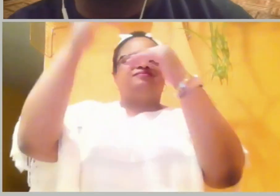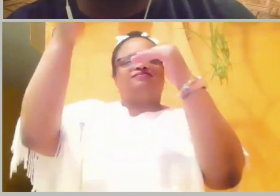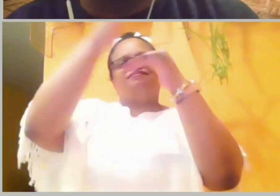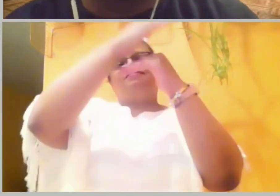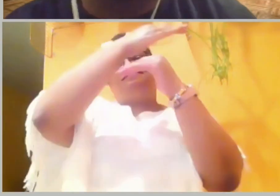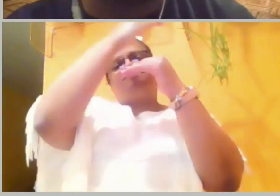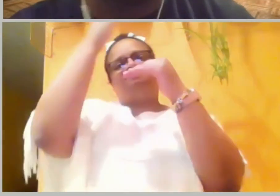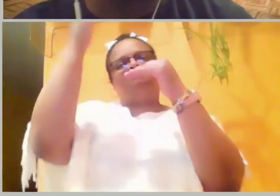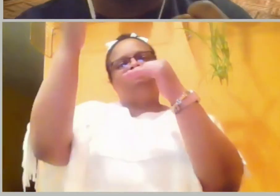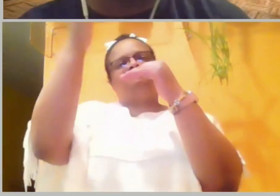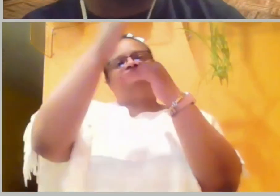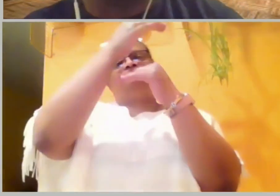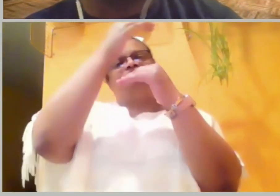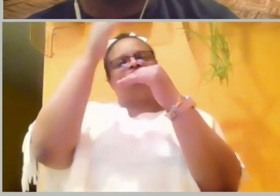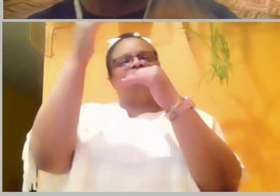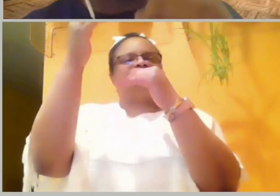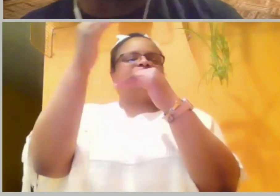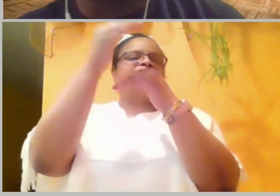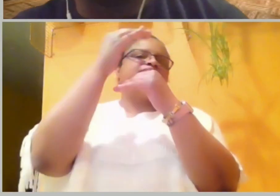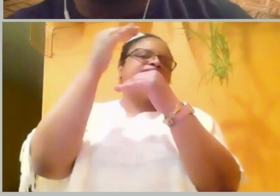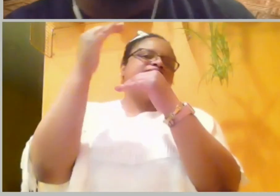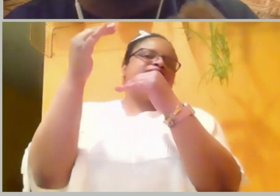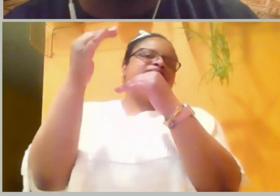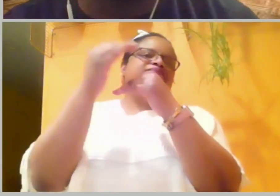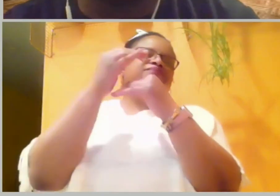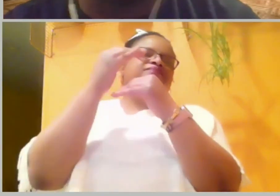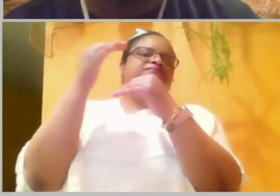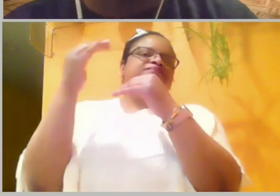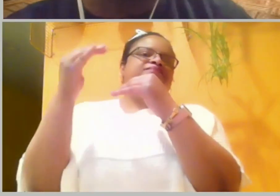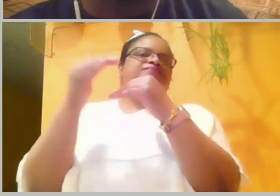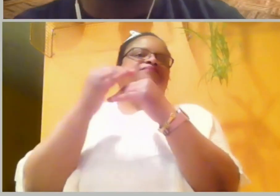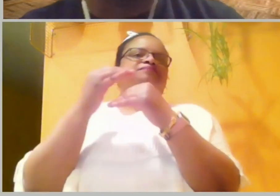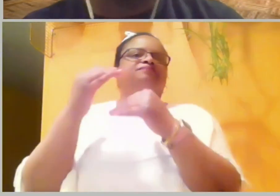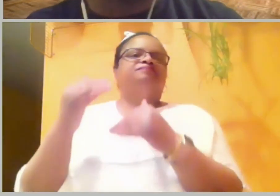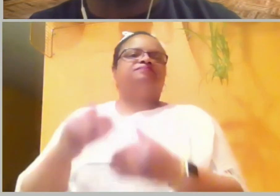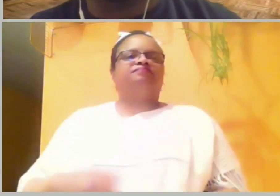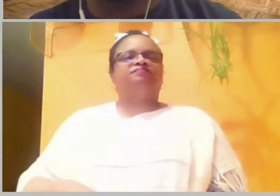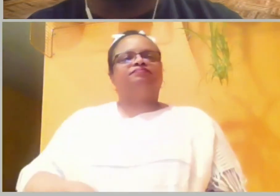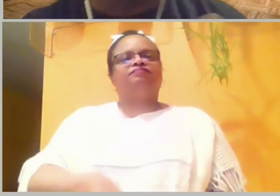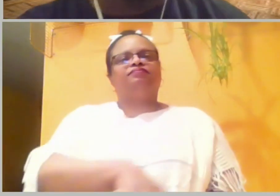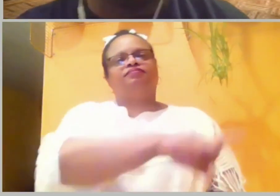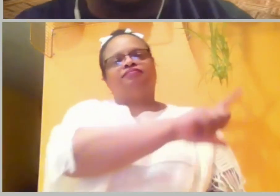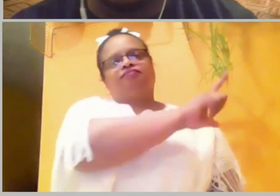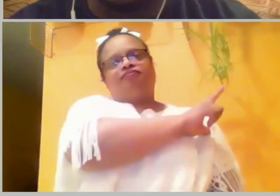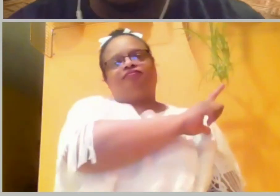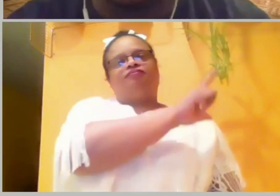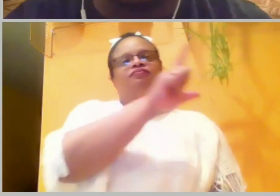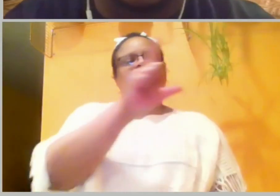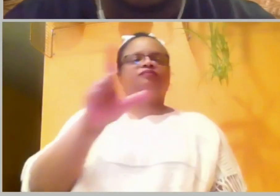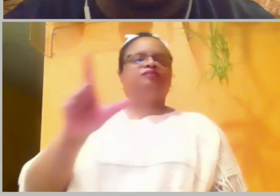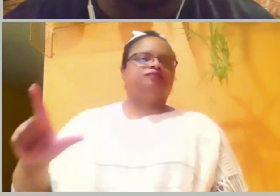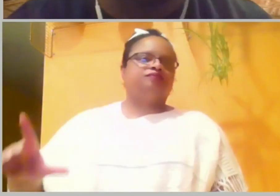in heaven above.